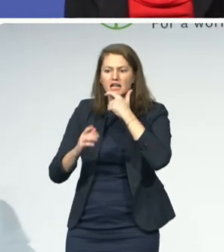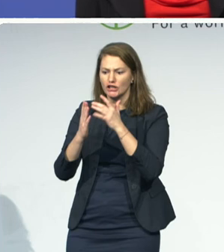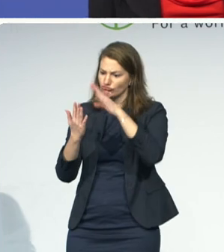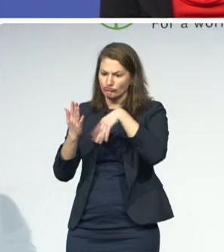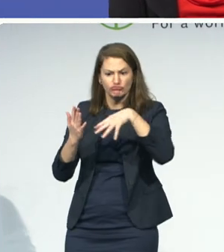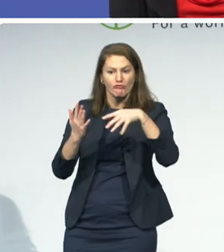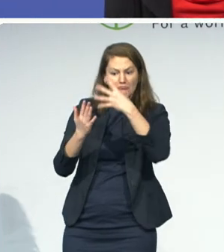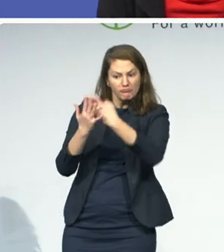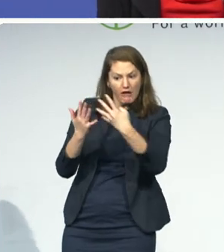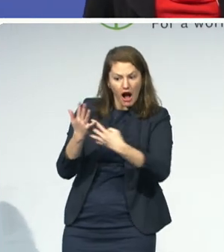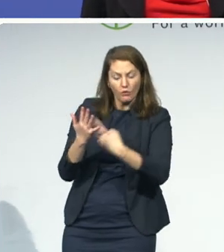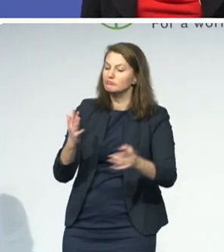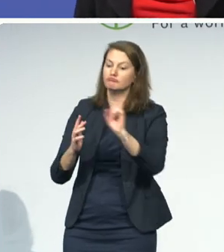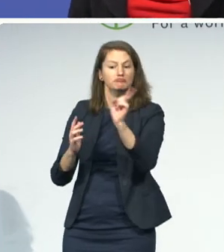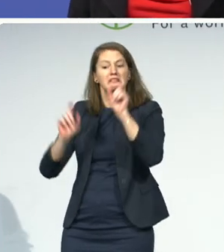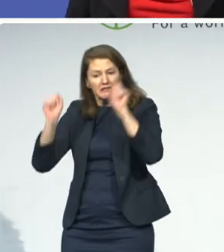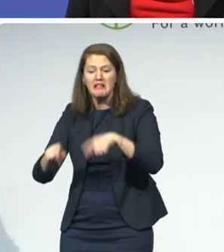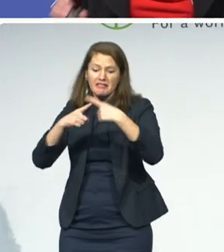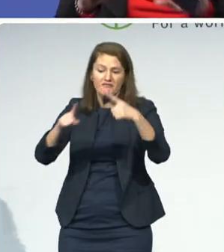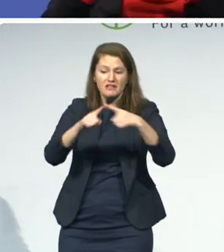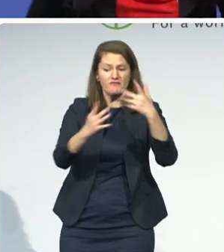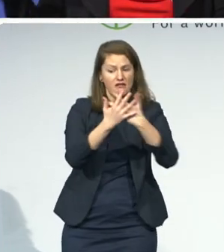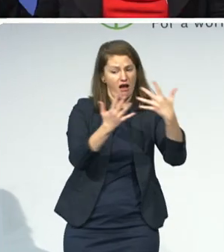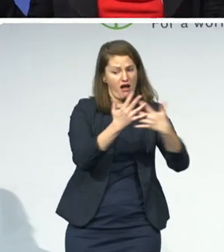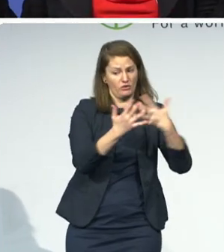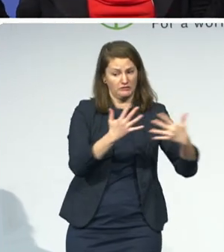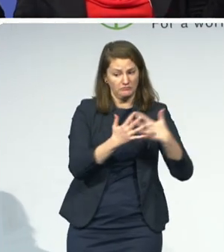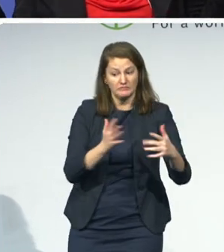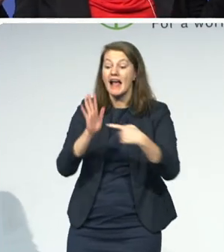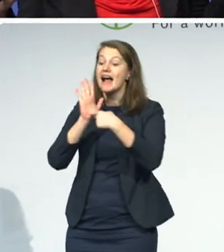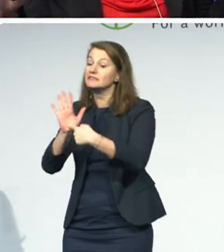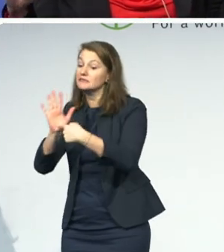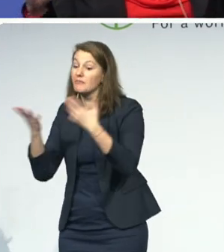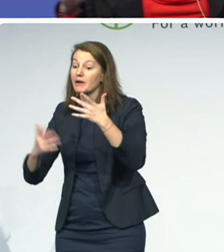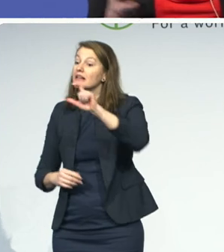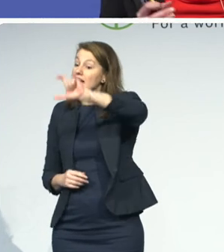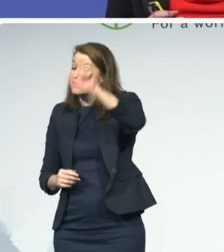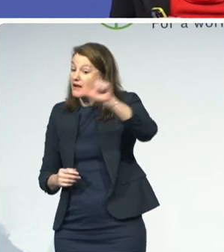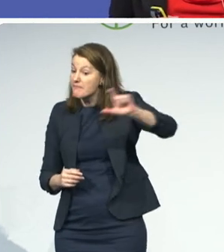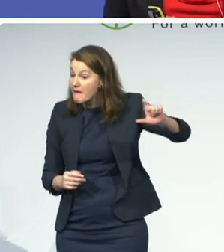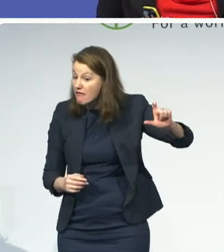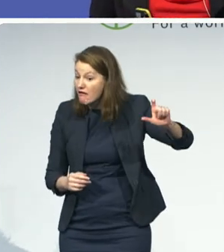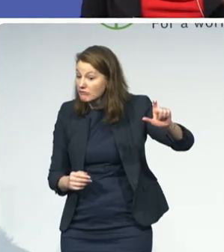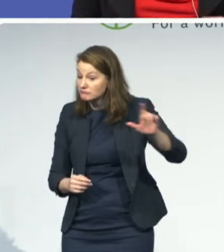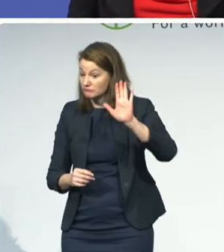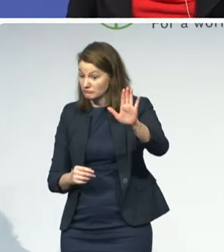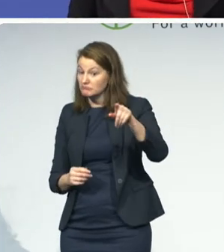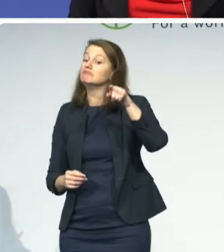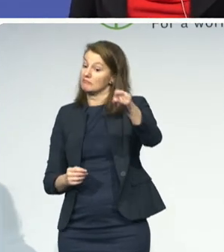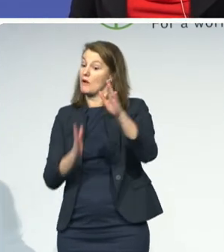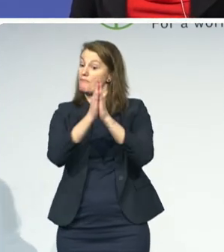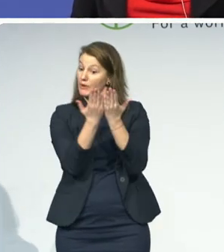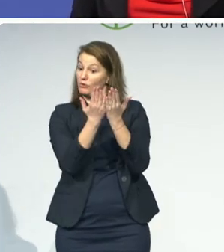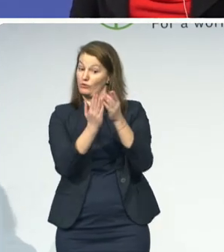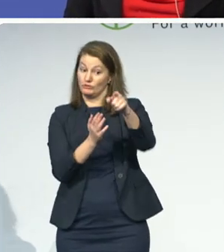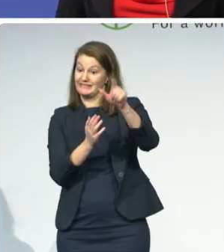where we have a Bookshare library in Nepal, Nepal, and the front end is all in Nepalese. And essentially, anyone